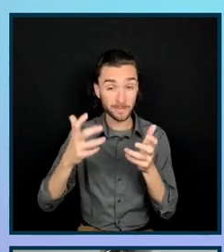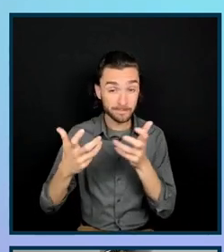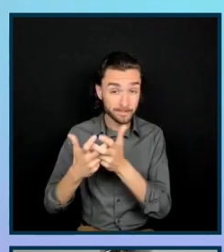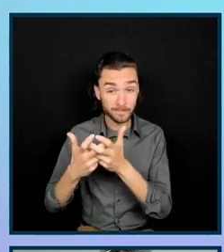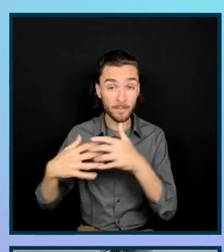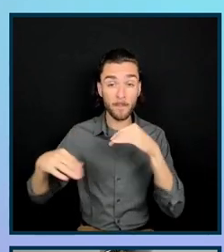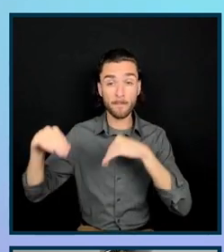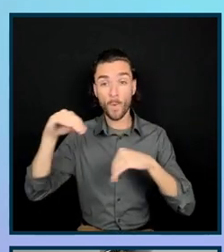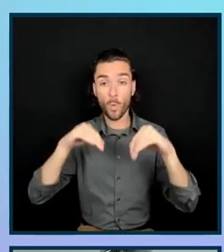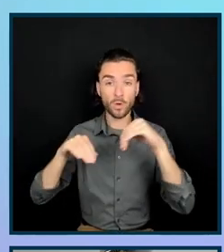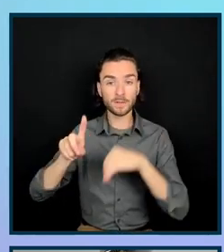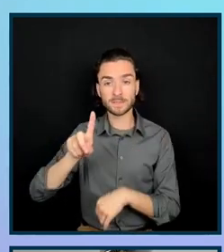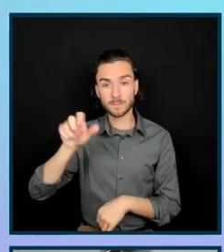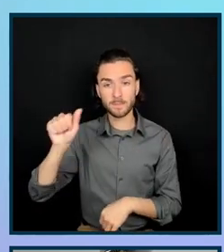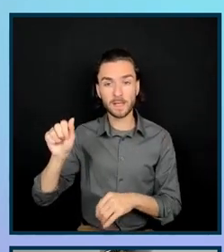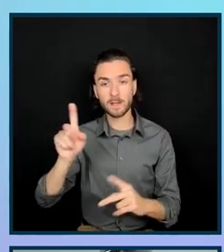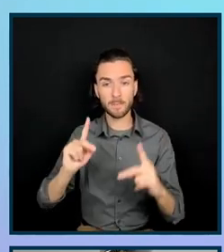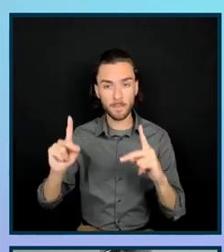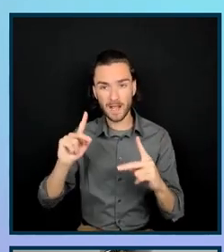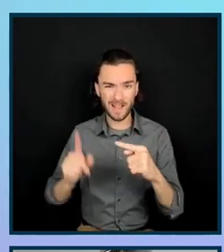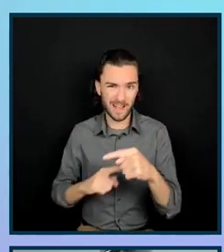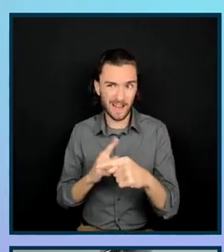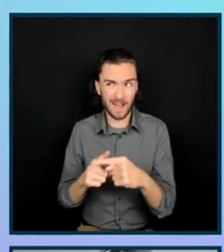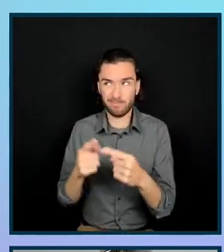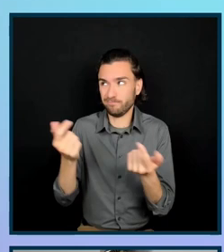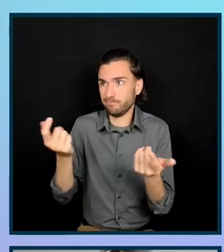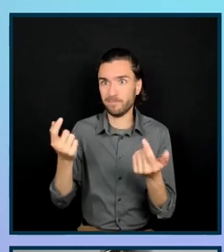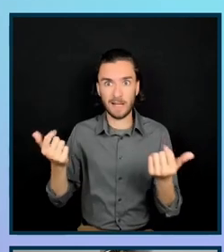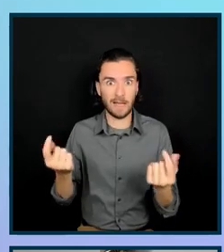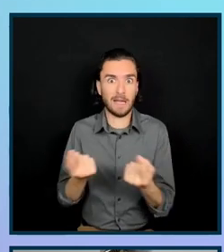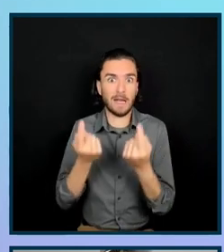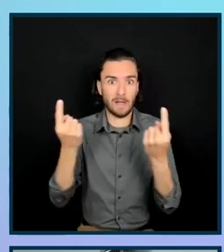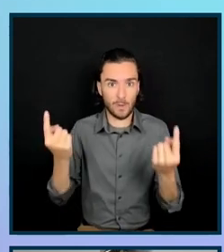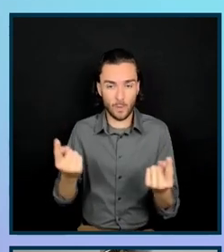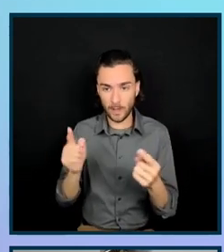any user who is navigating visually by mouse or by keyboard navigation.